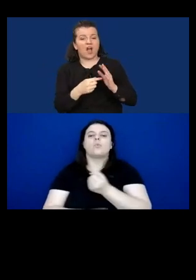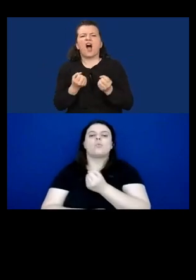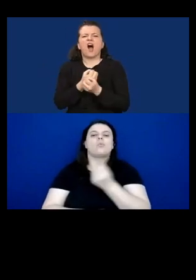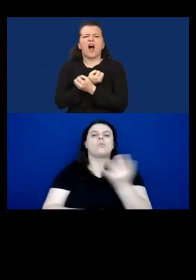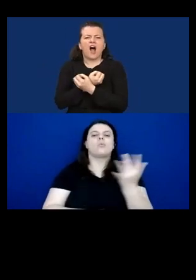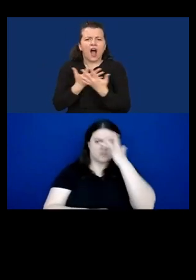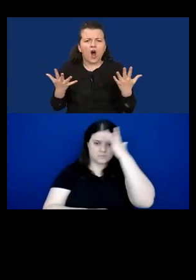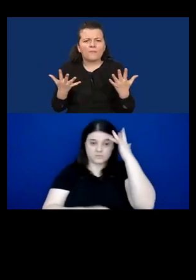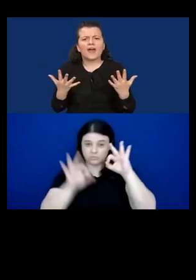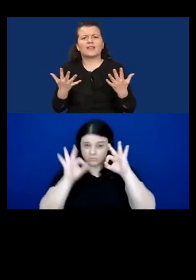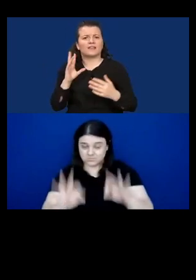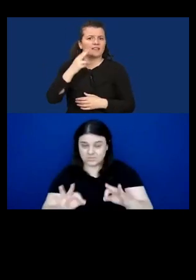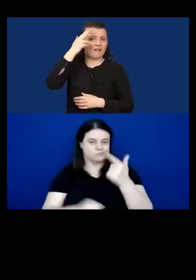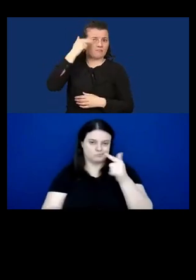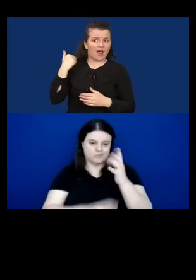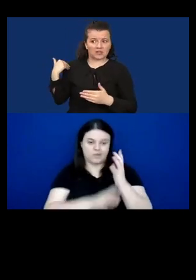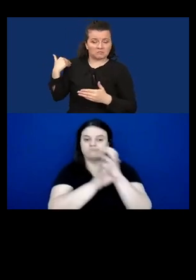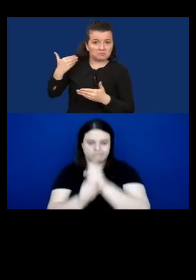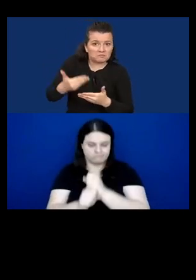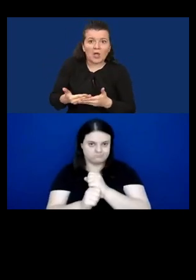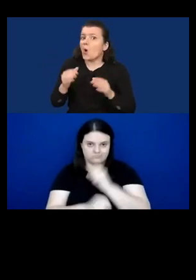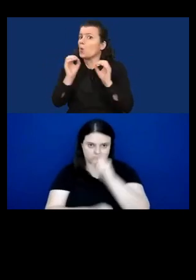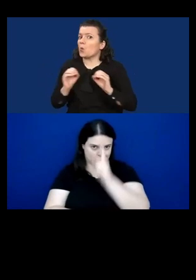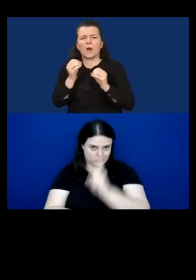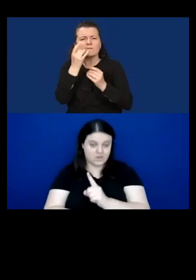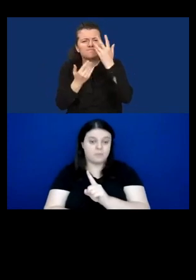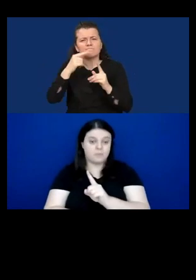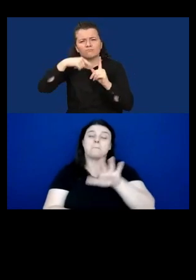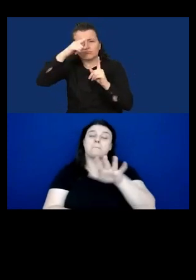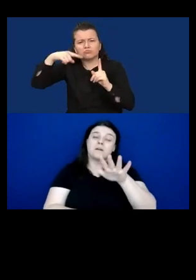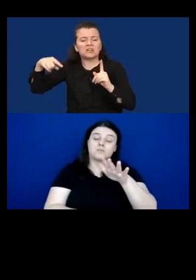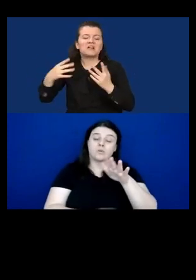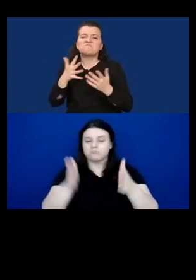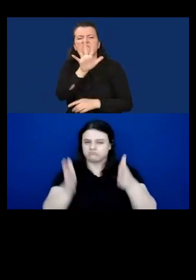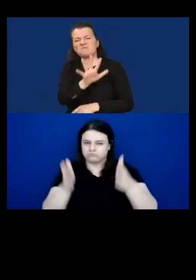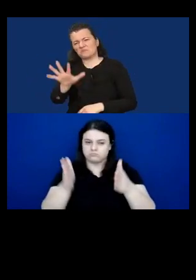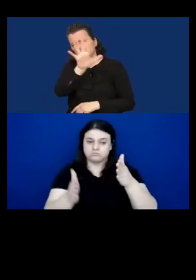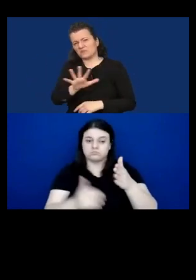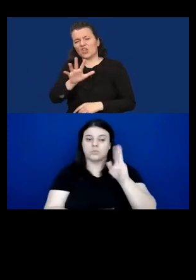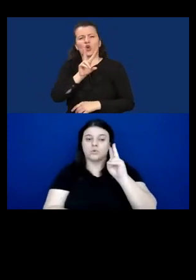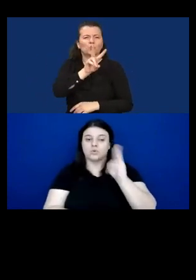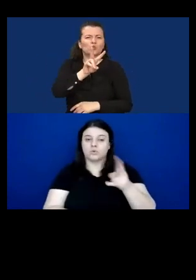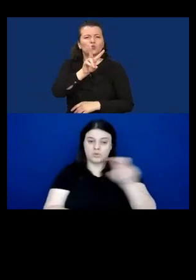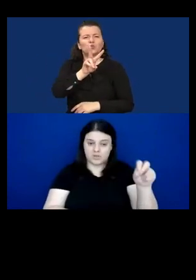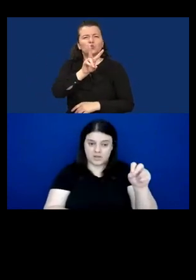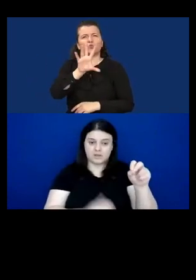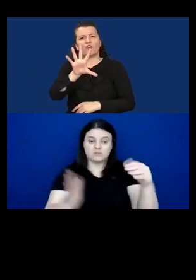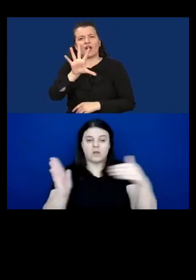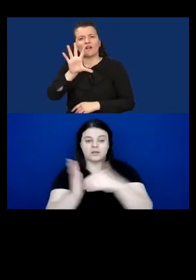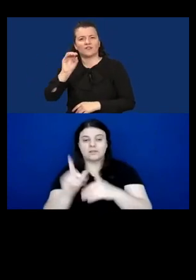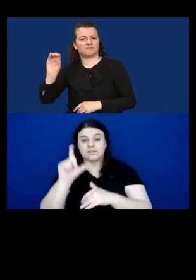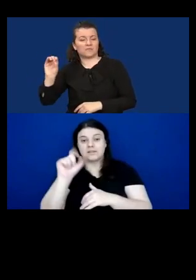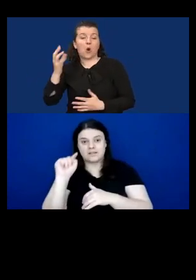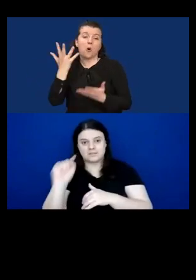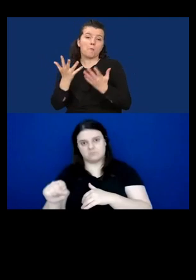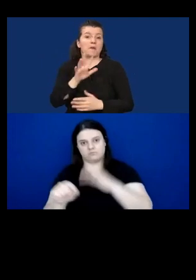affected by deafblindness in Germany. It is estimated that about 2500 to 10,000